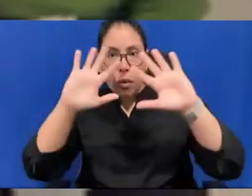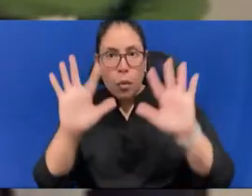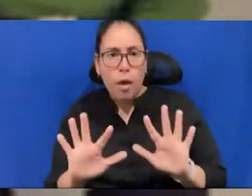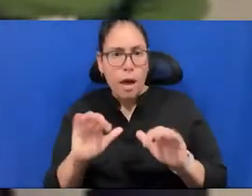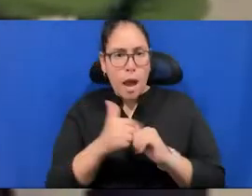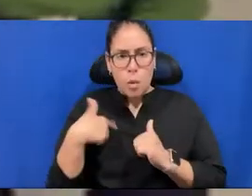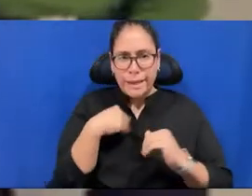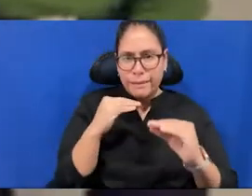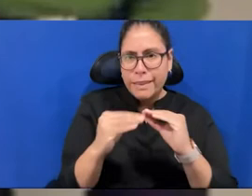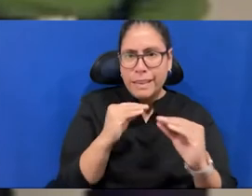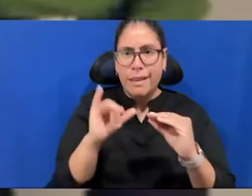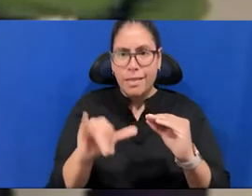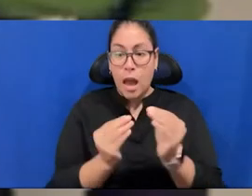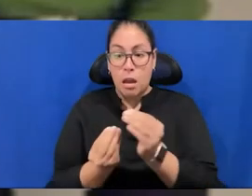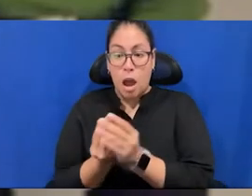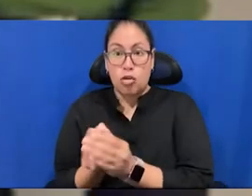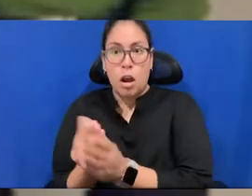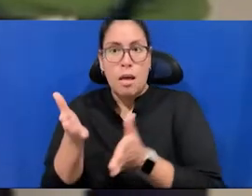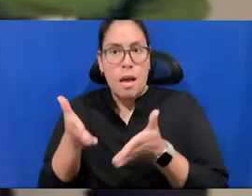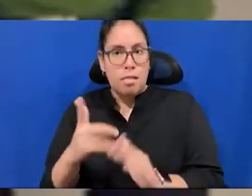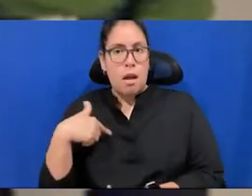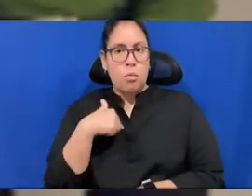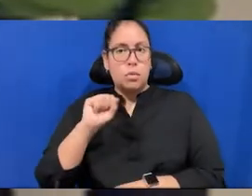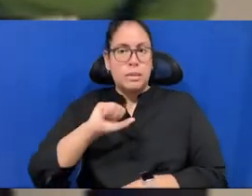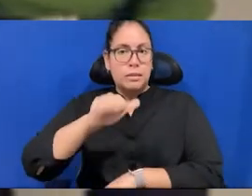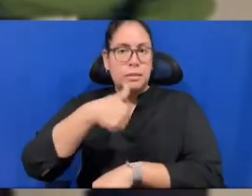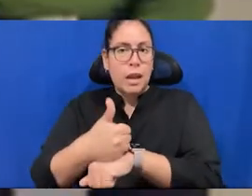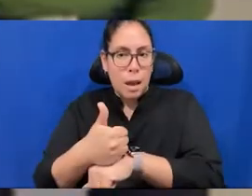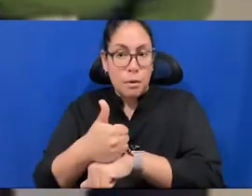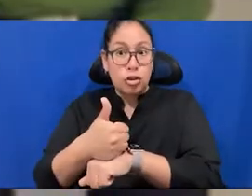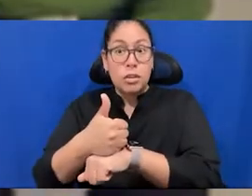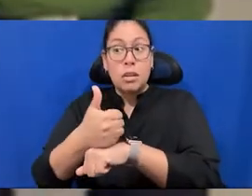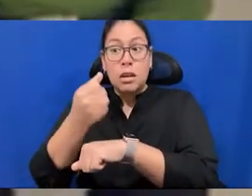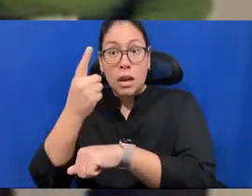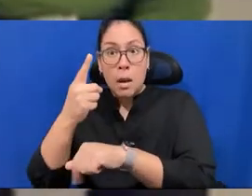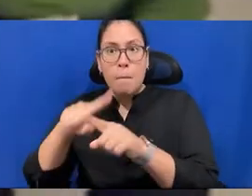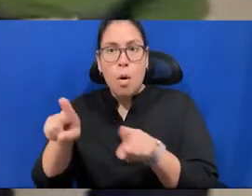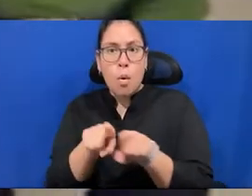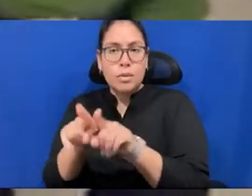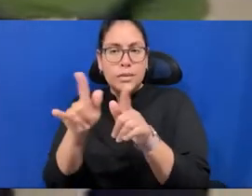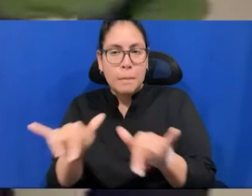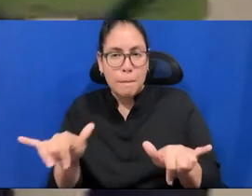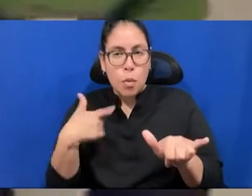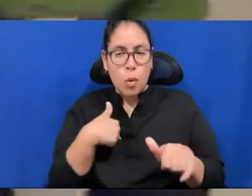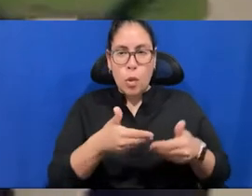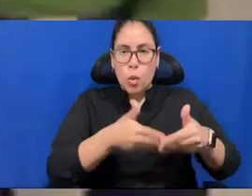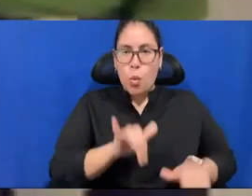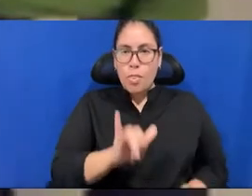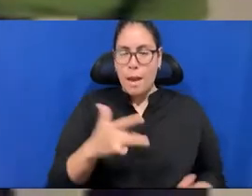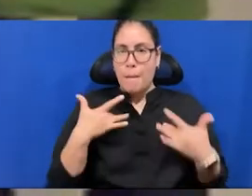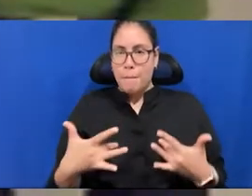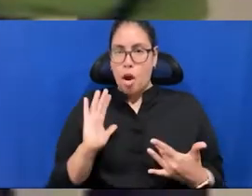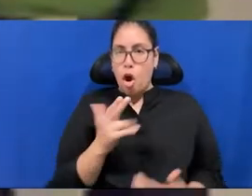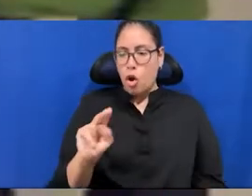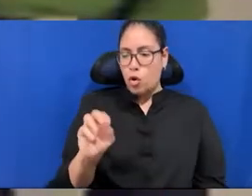that, you know, it allows us to establish and, and to lose these nomadic habits. while, uh, Manfredo think that the